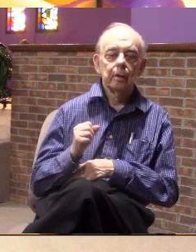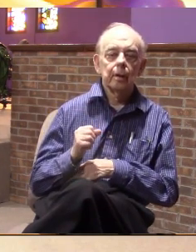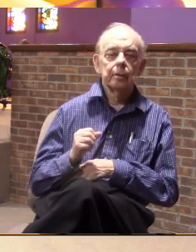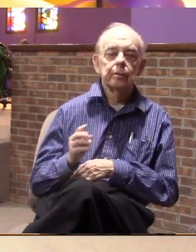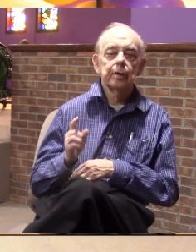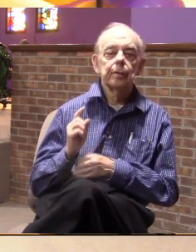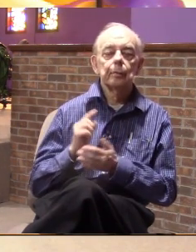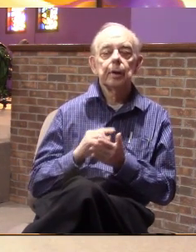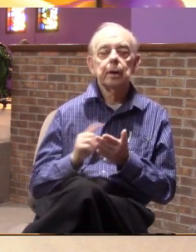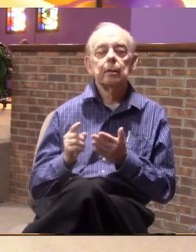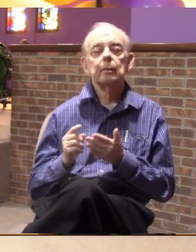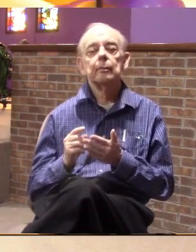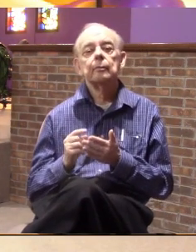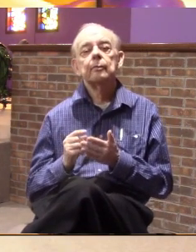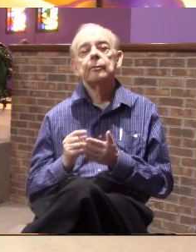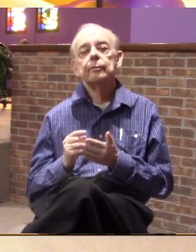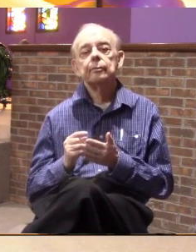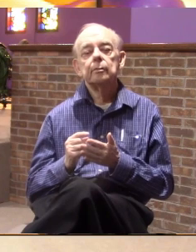week